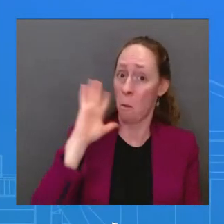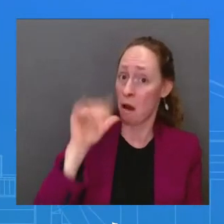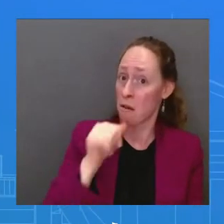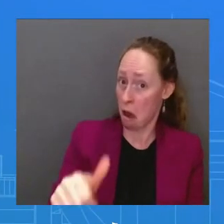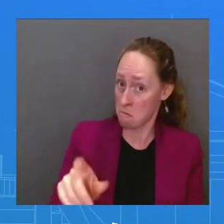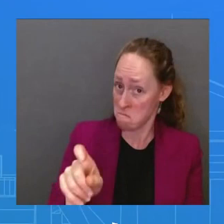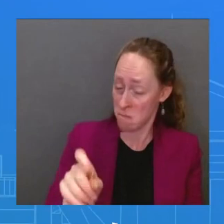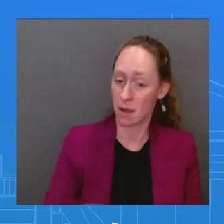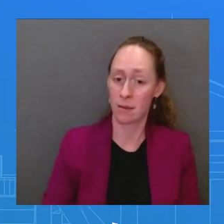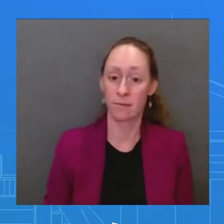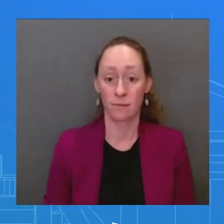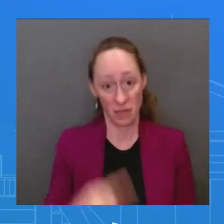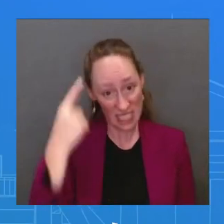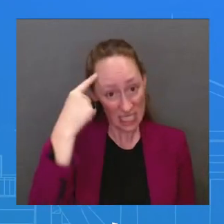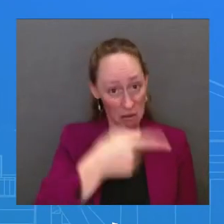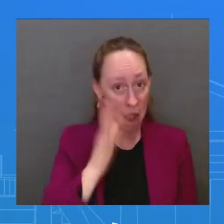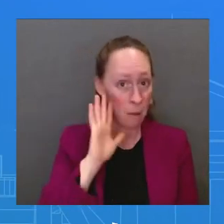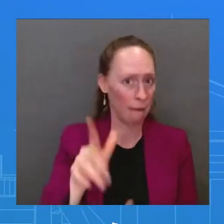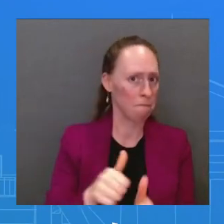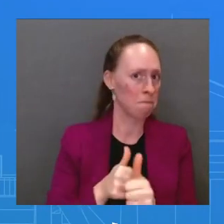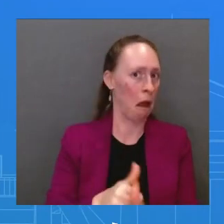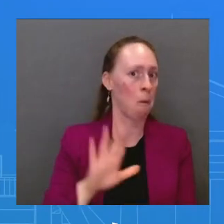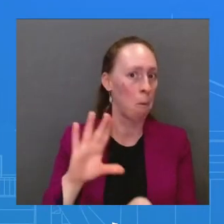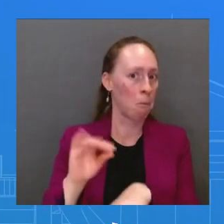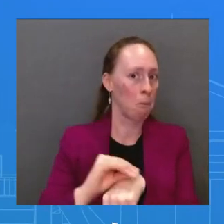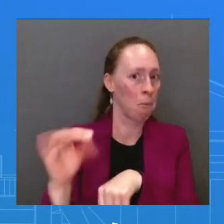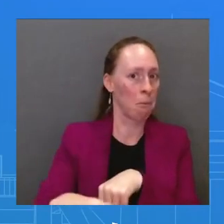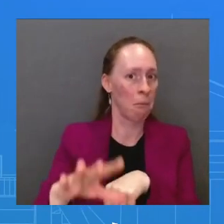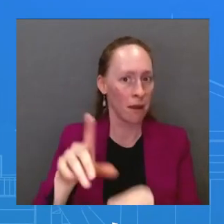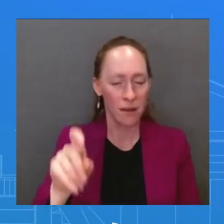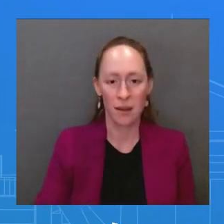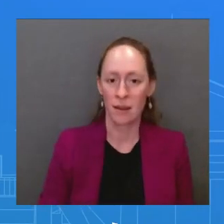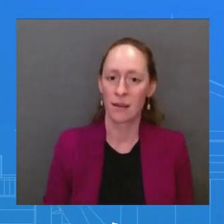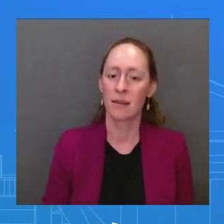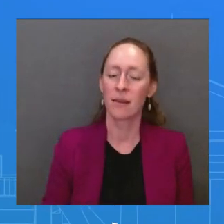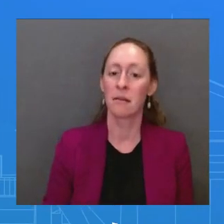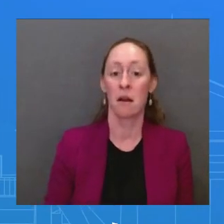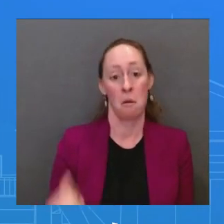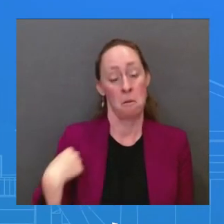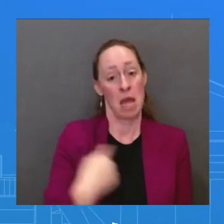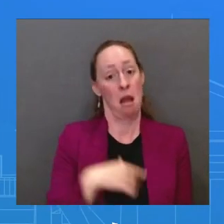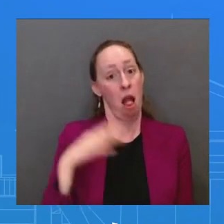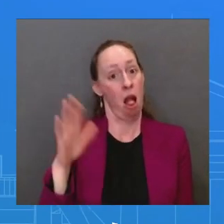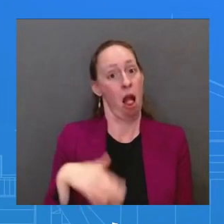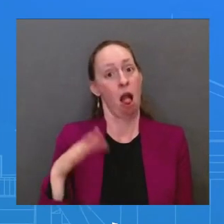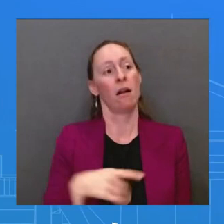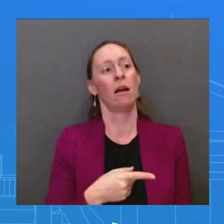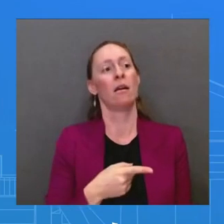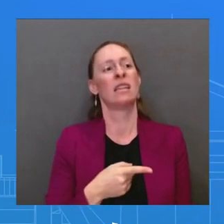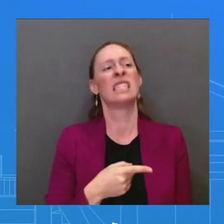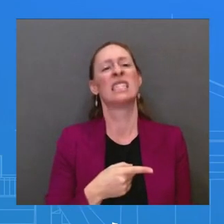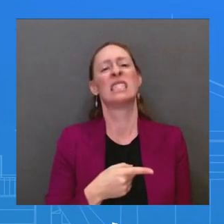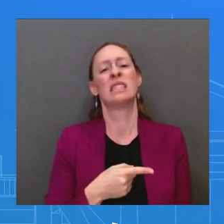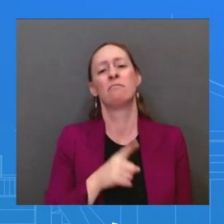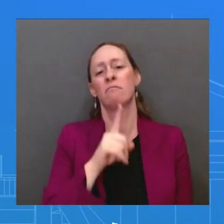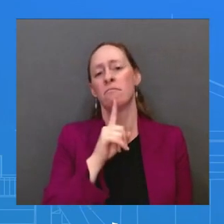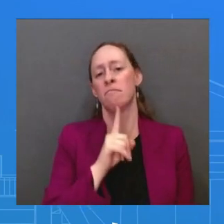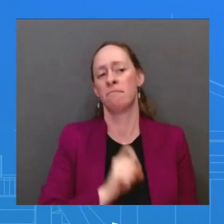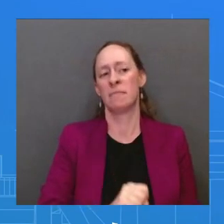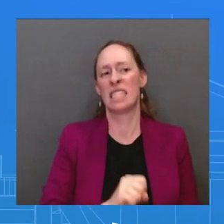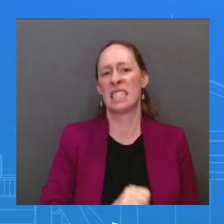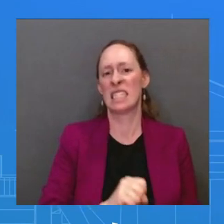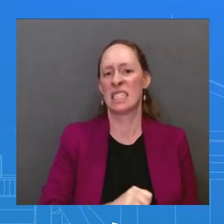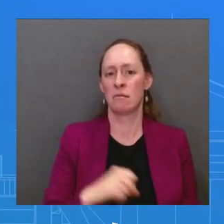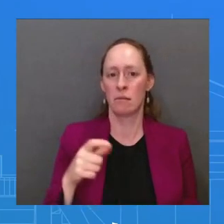them actively supply large amounts of munitions or other military capacity to Russia for the